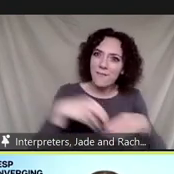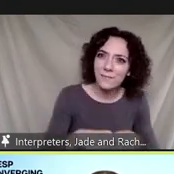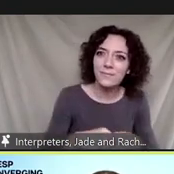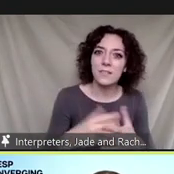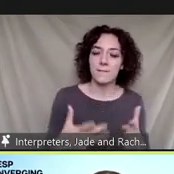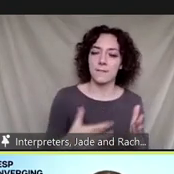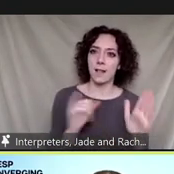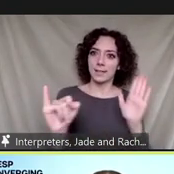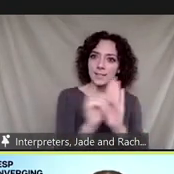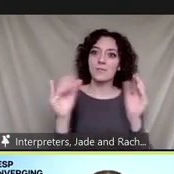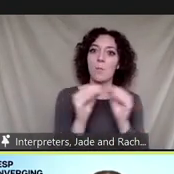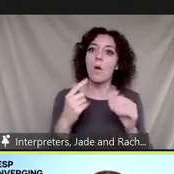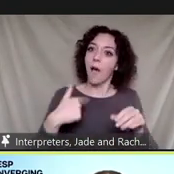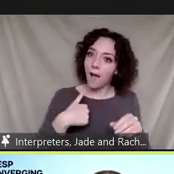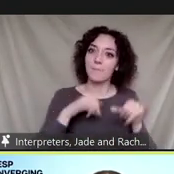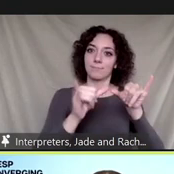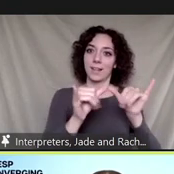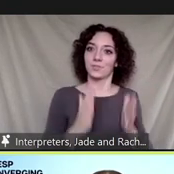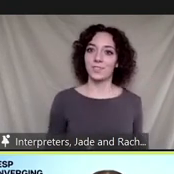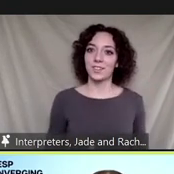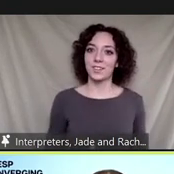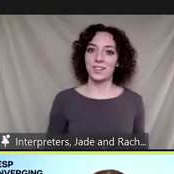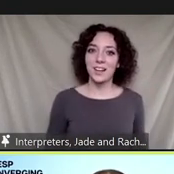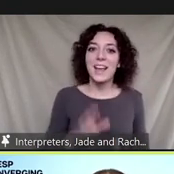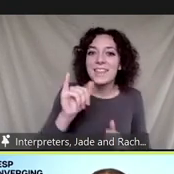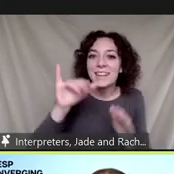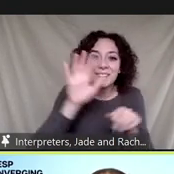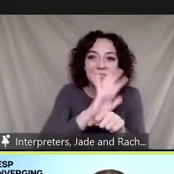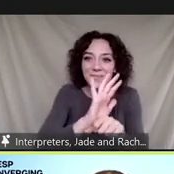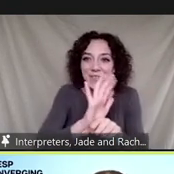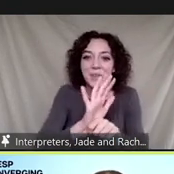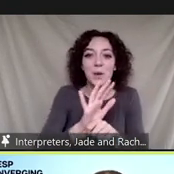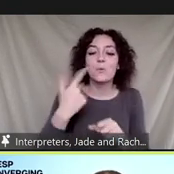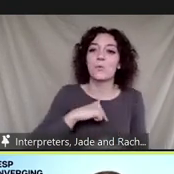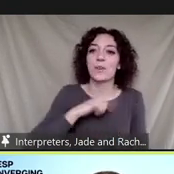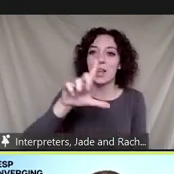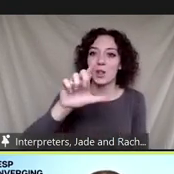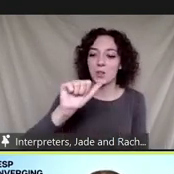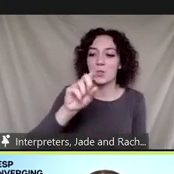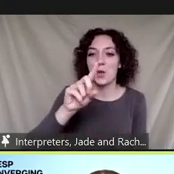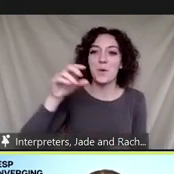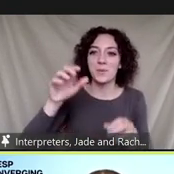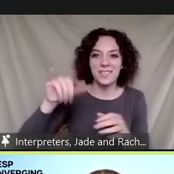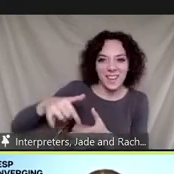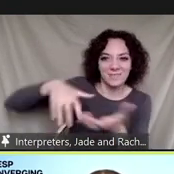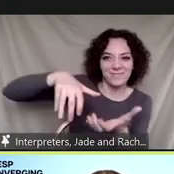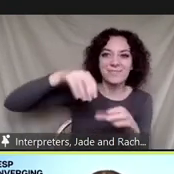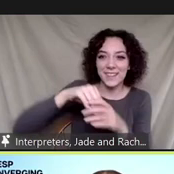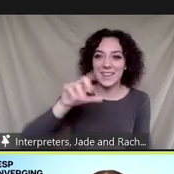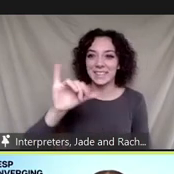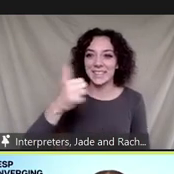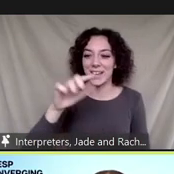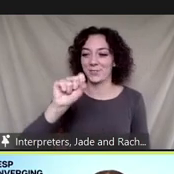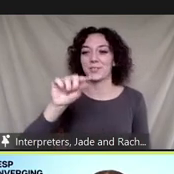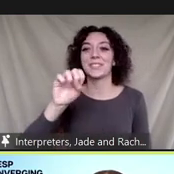with being an engineer and this is just a clip of us loading the digester next slide from